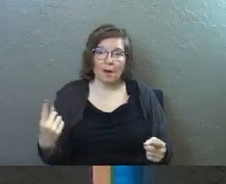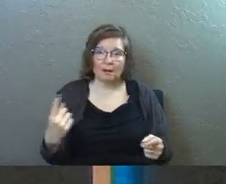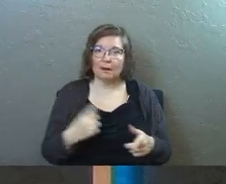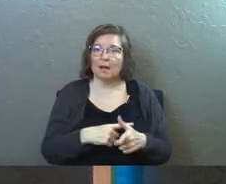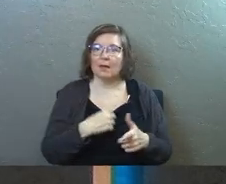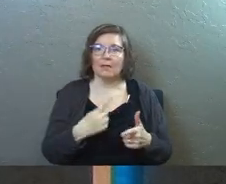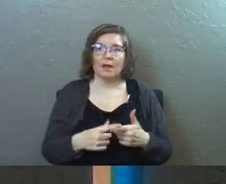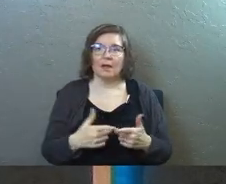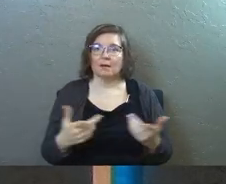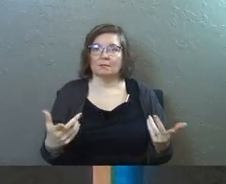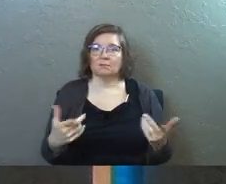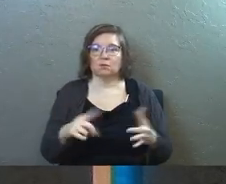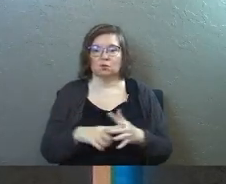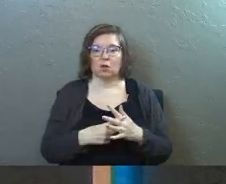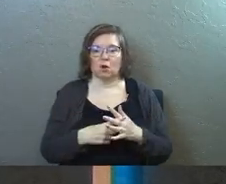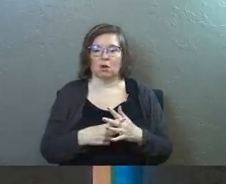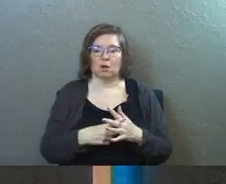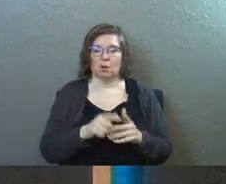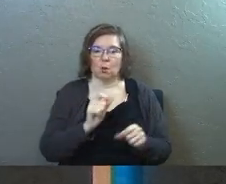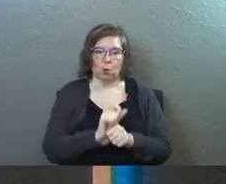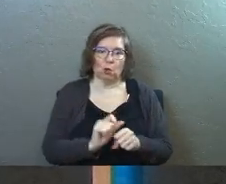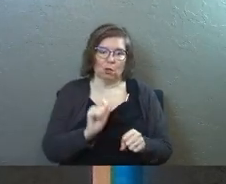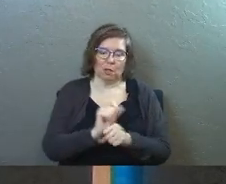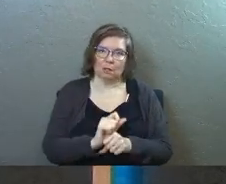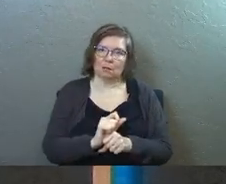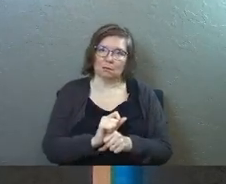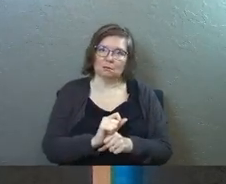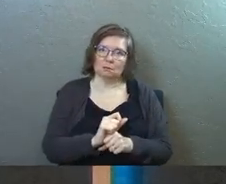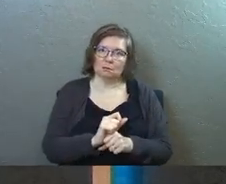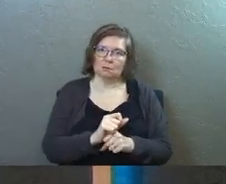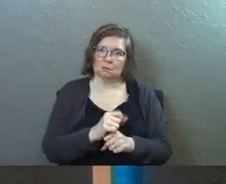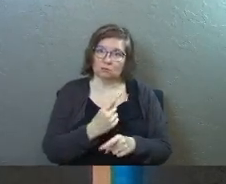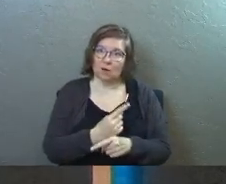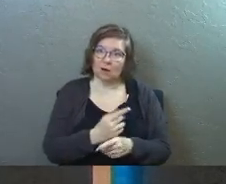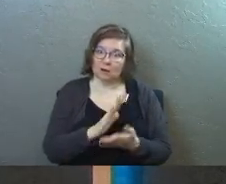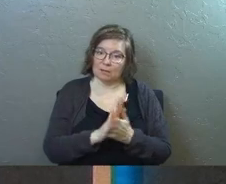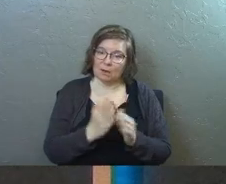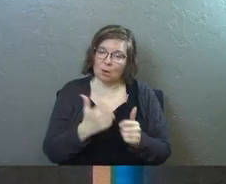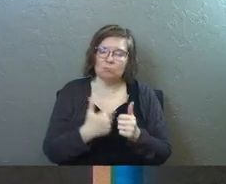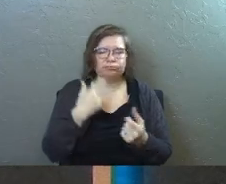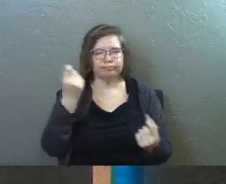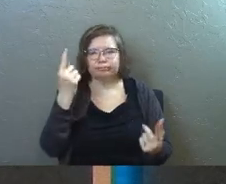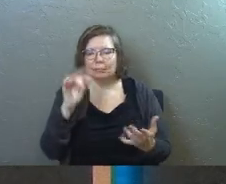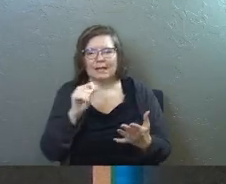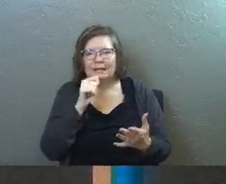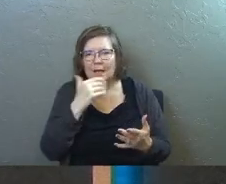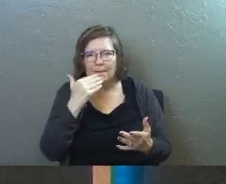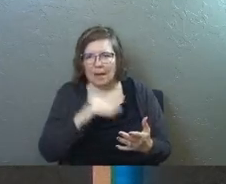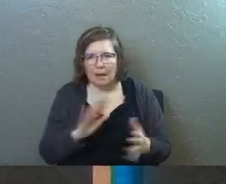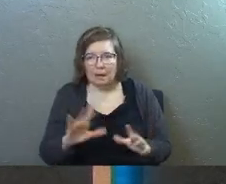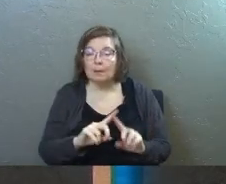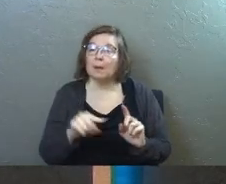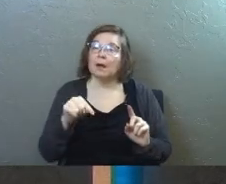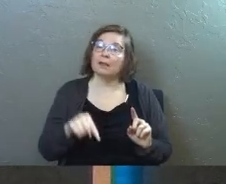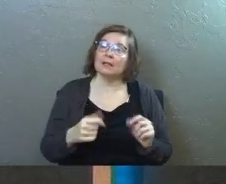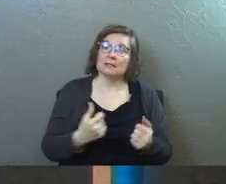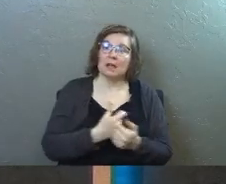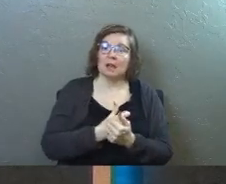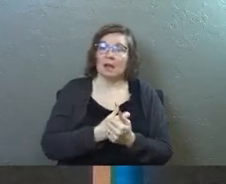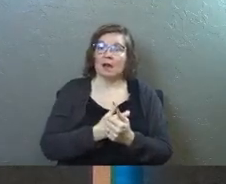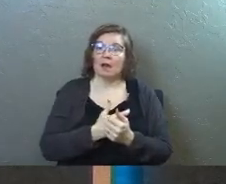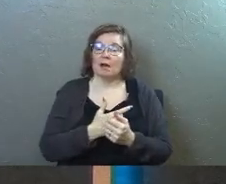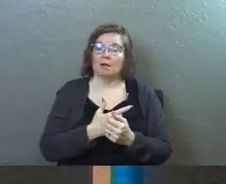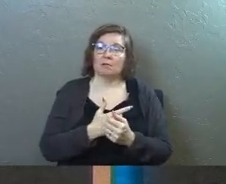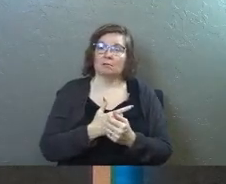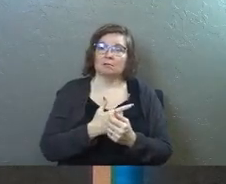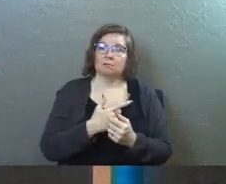and then you start got to start working at it. Right? And I get that. That's not that's not bad. But this in love thing